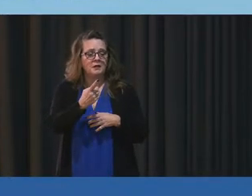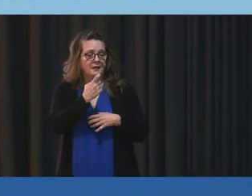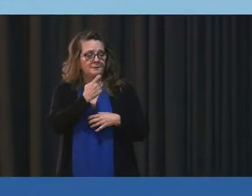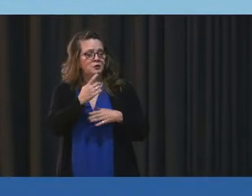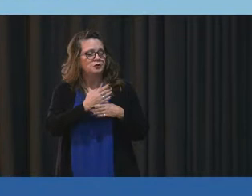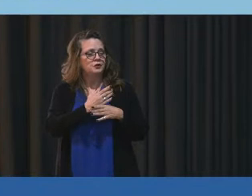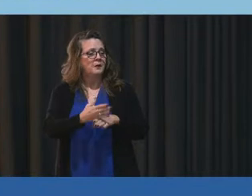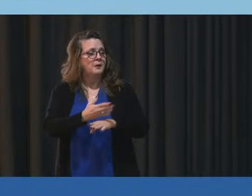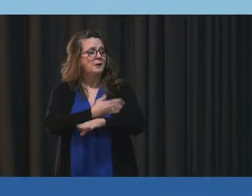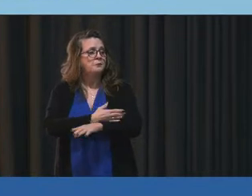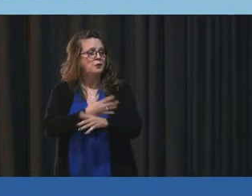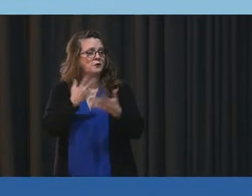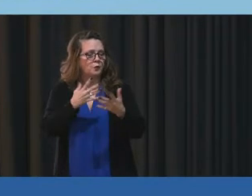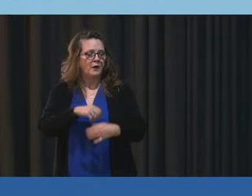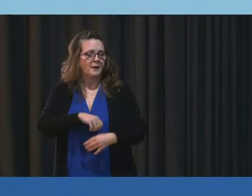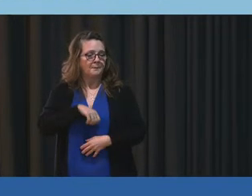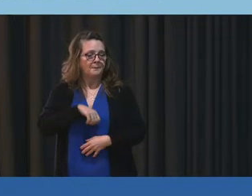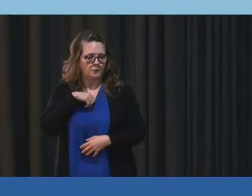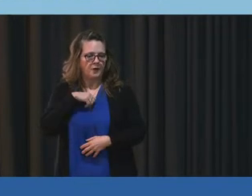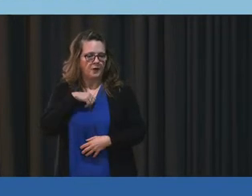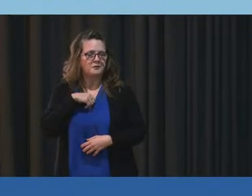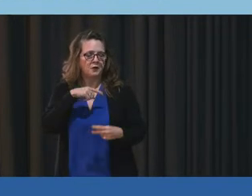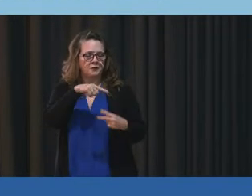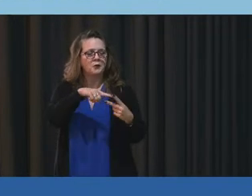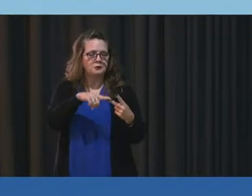also something I'm proud of, that's what I wanted to share.